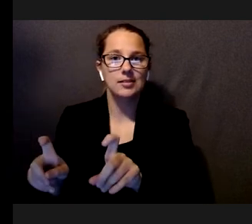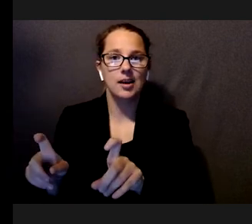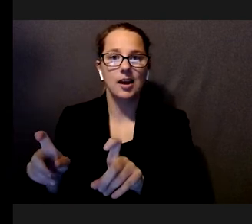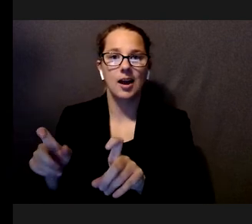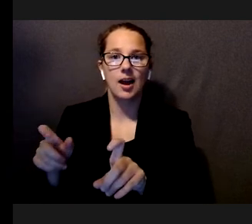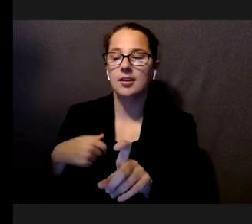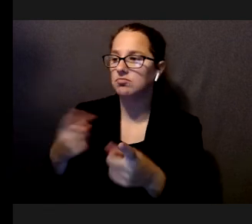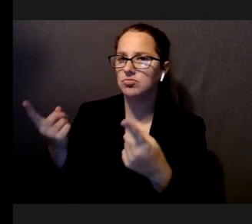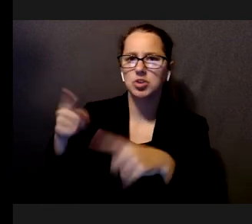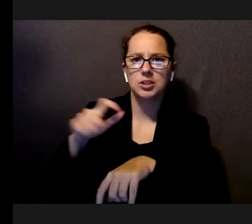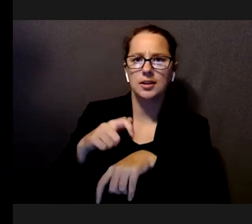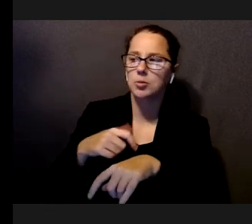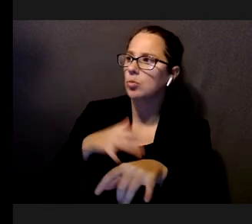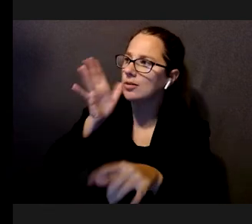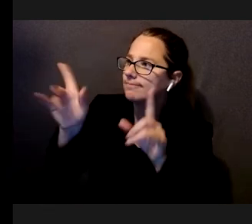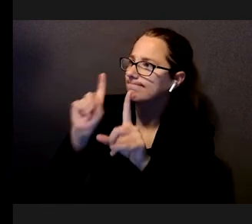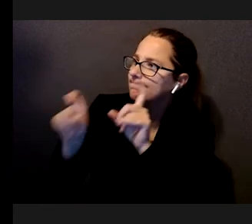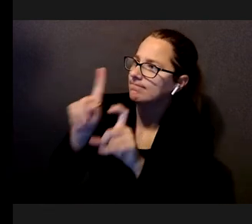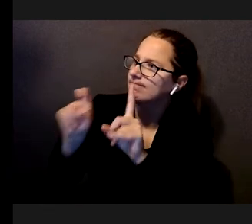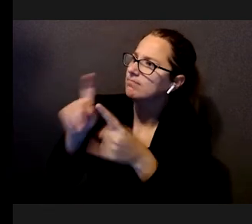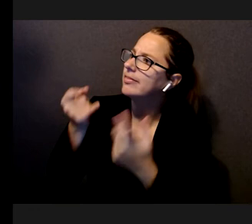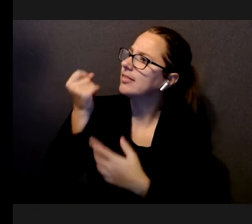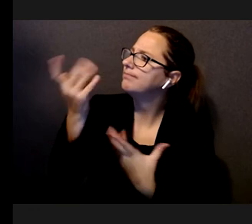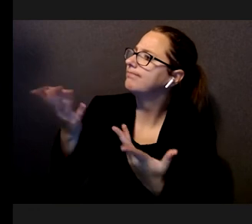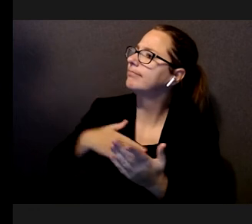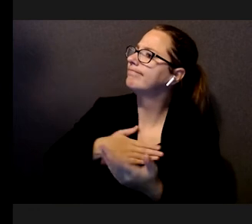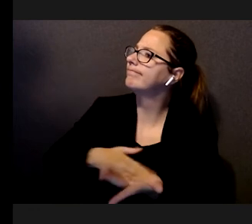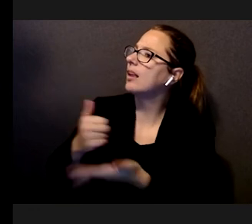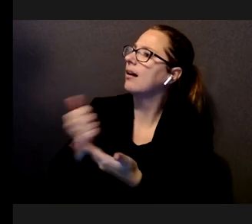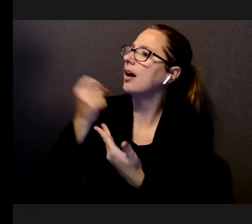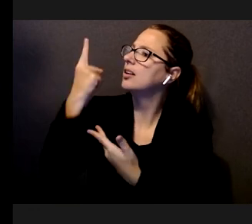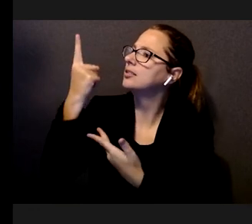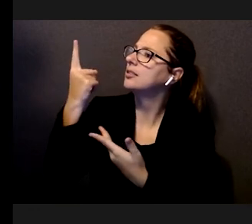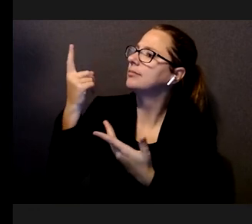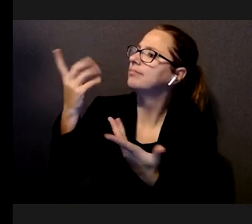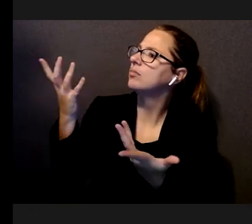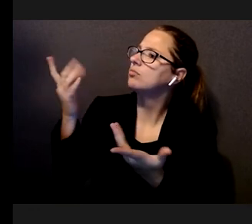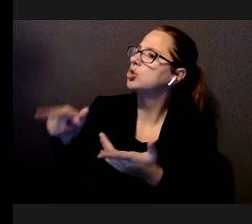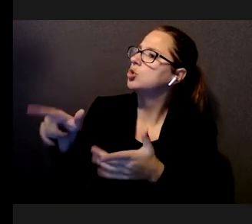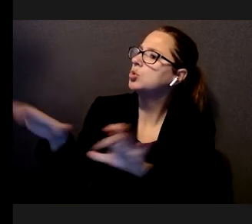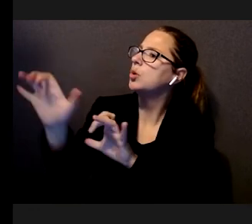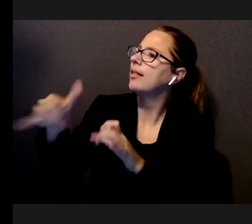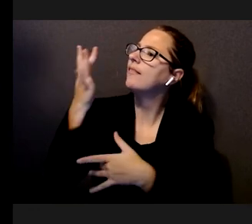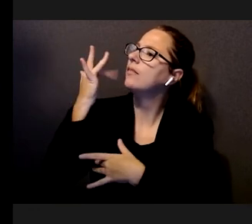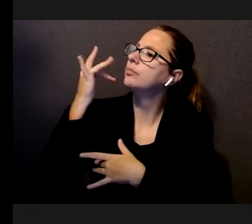performance of this task to understand exactly why they do what they do.